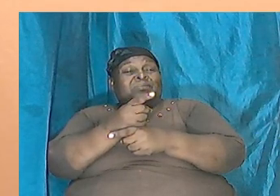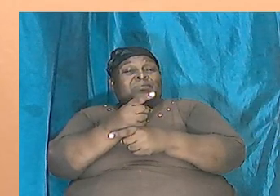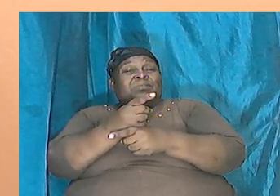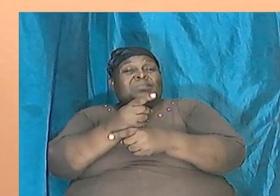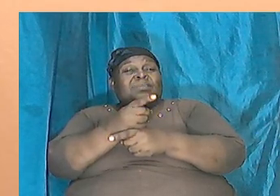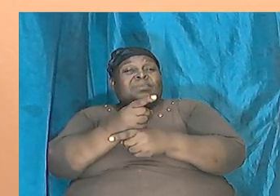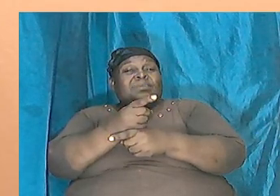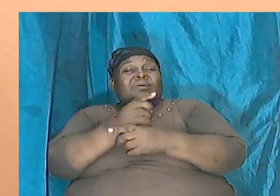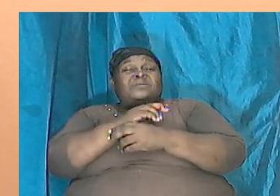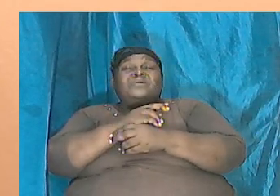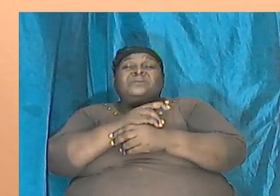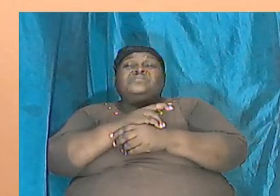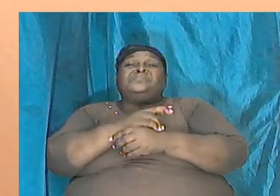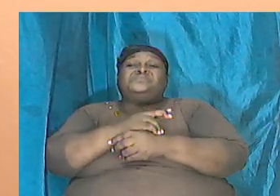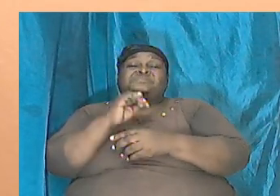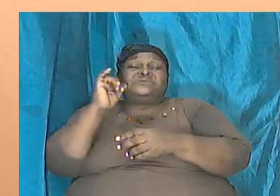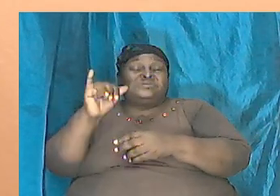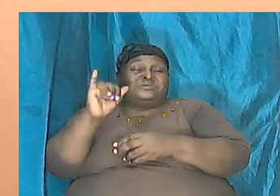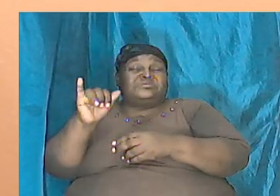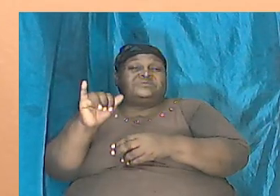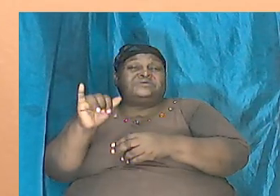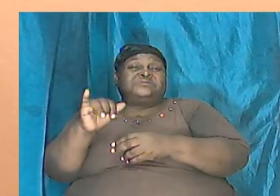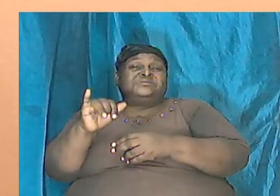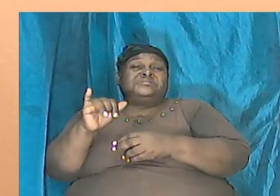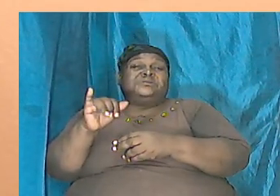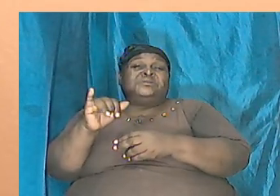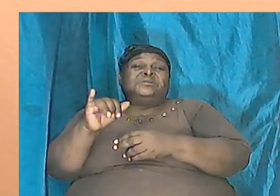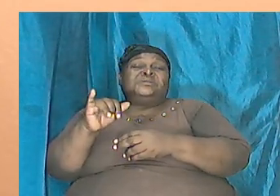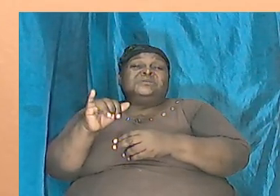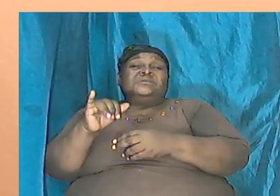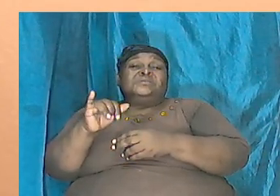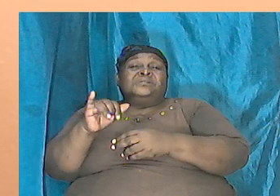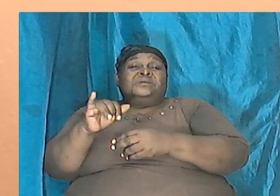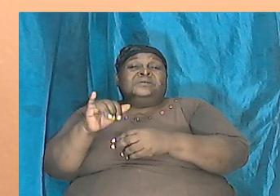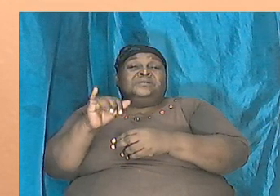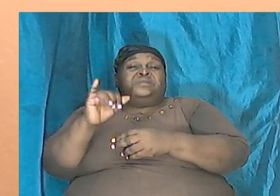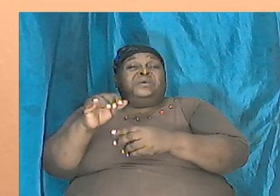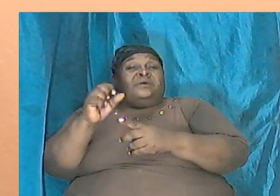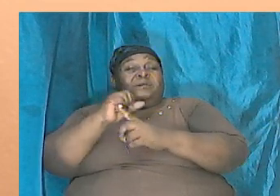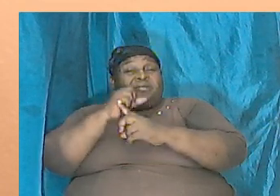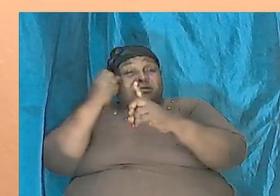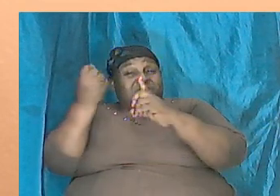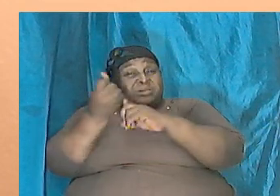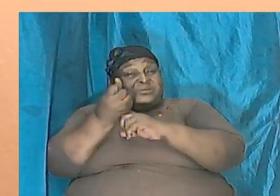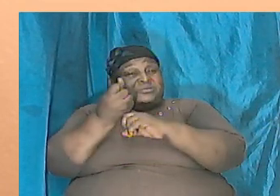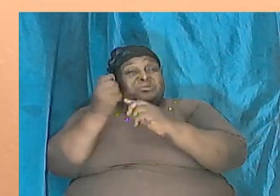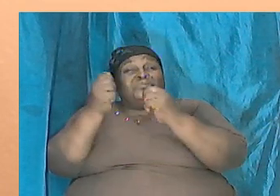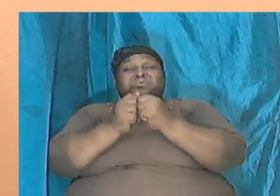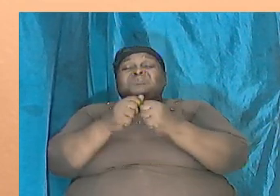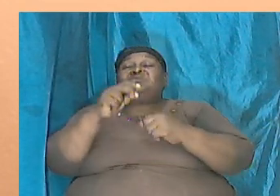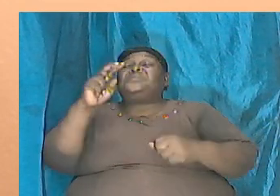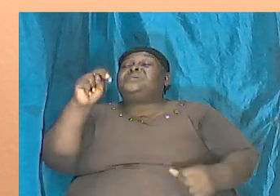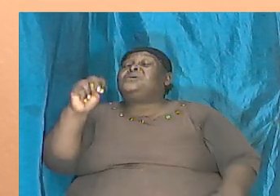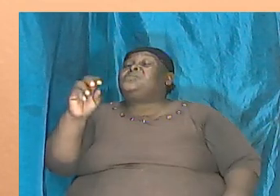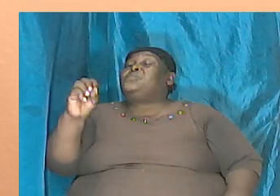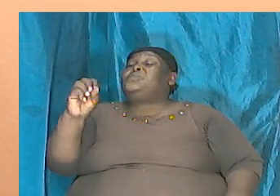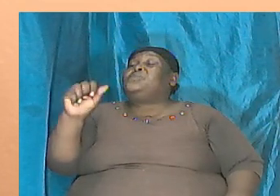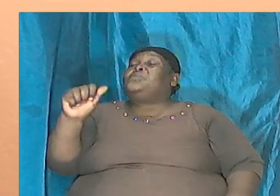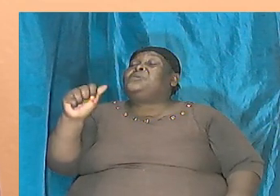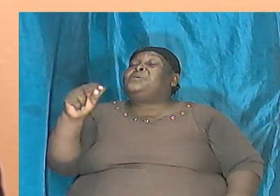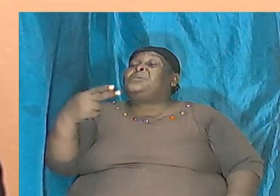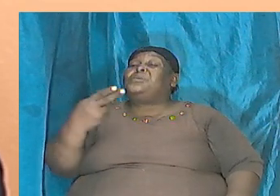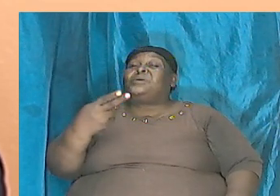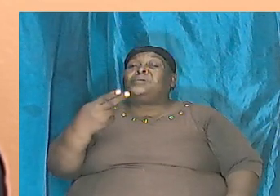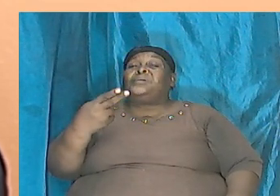drop in here that that situation with Noah was